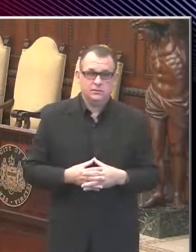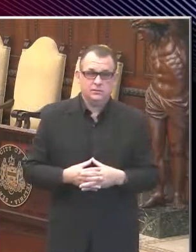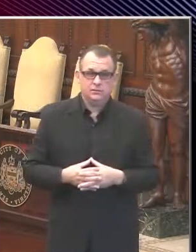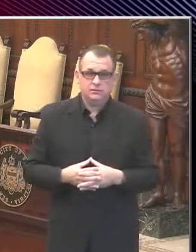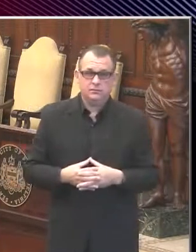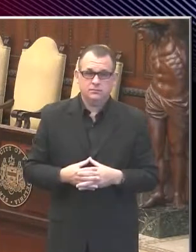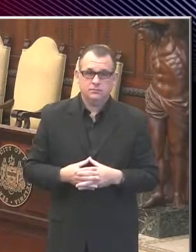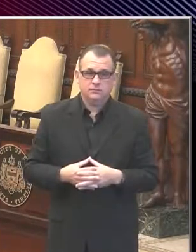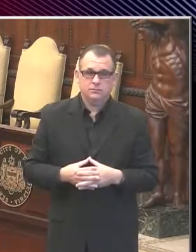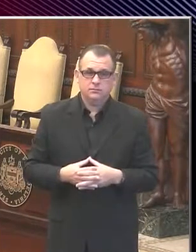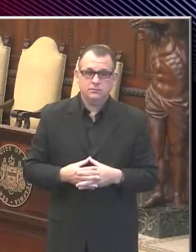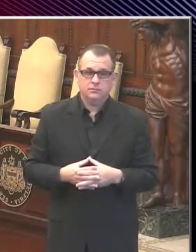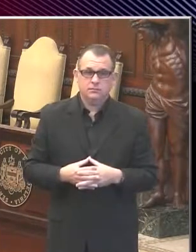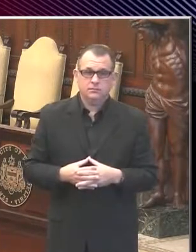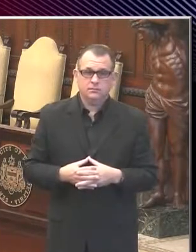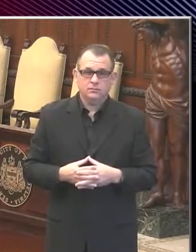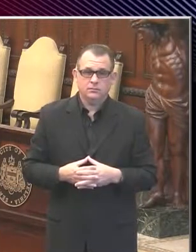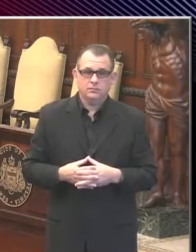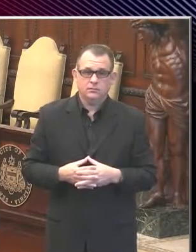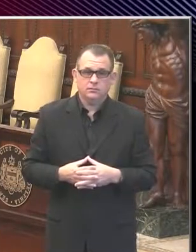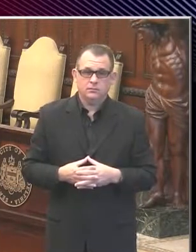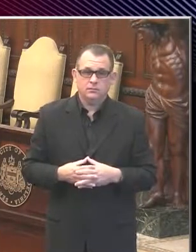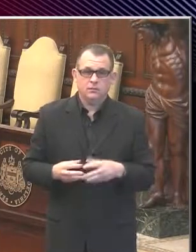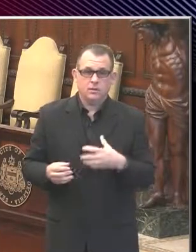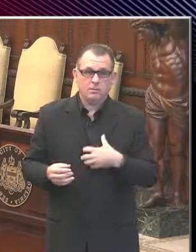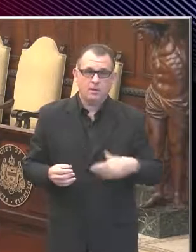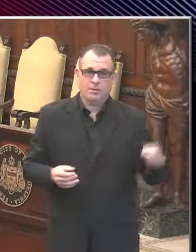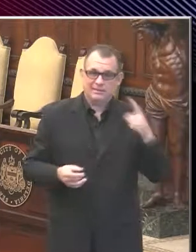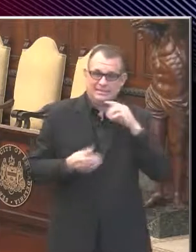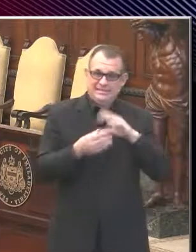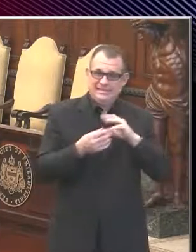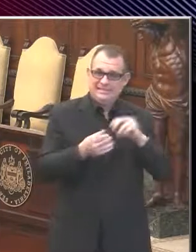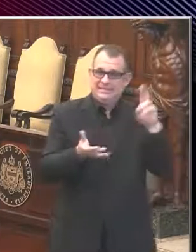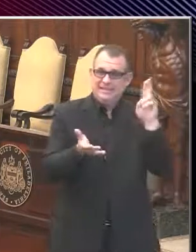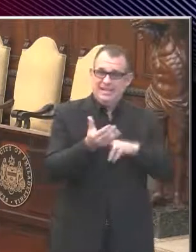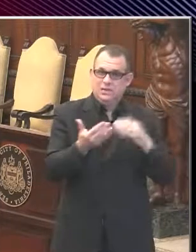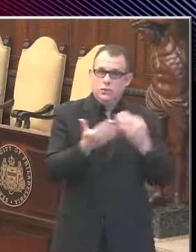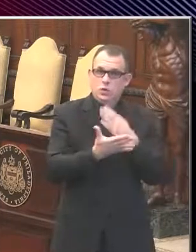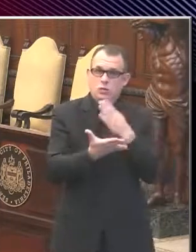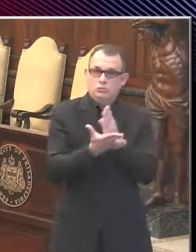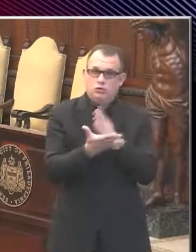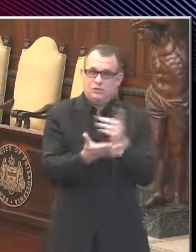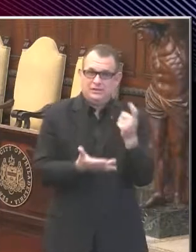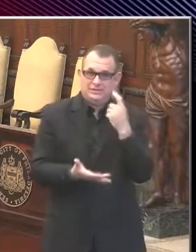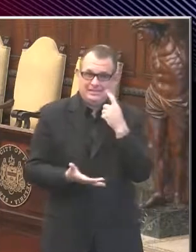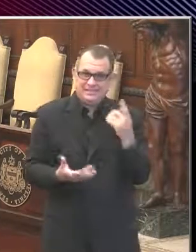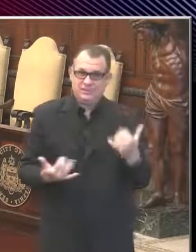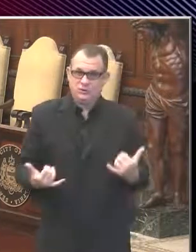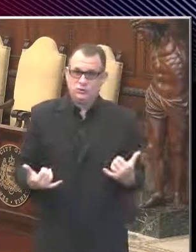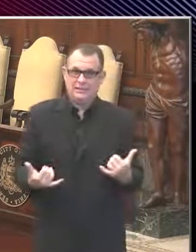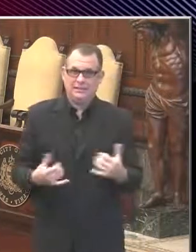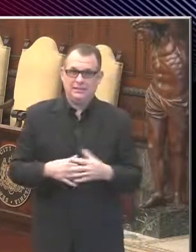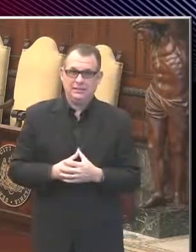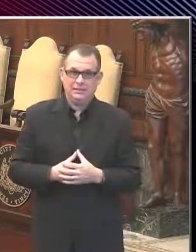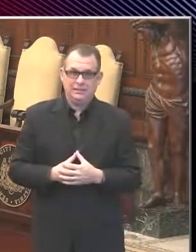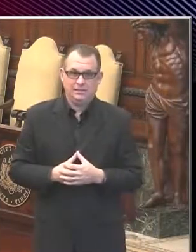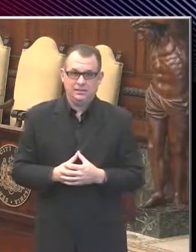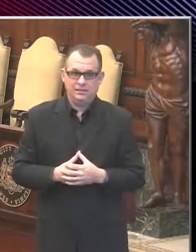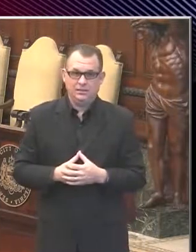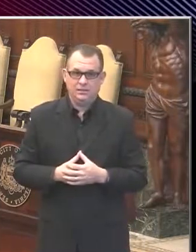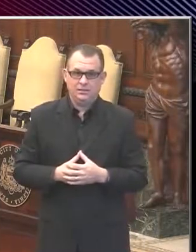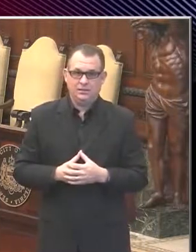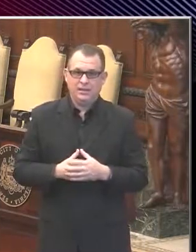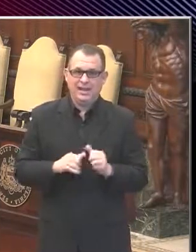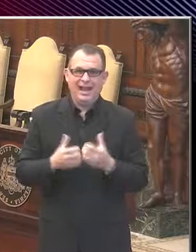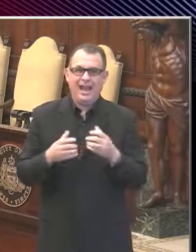given the fact, uh, Mayor Kenny, that you, you know, you said you signed the new budget, um, just earlier today, um, how much of that new budget considers this